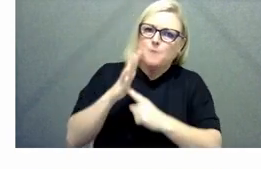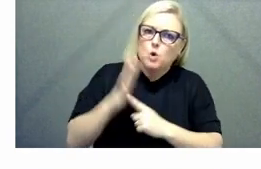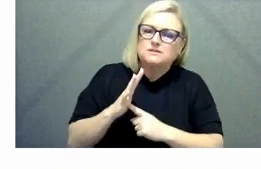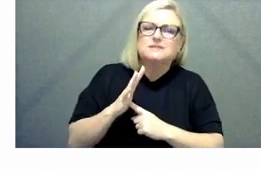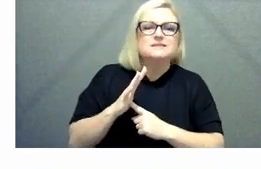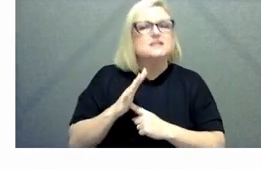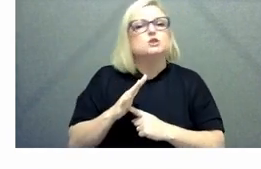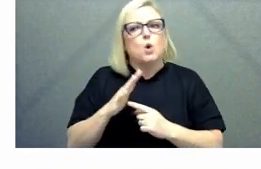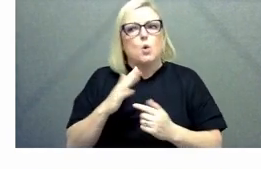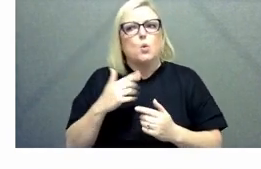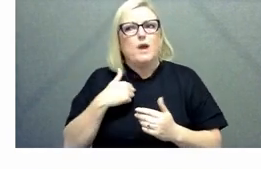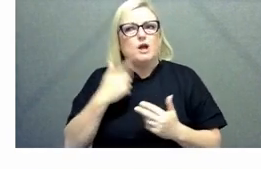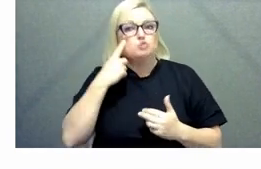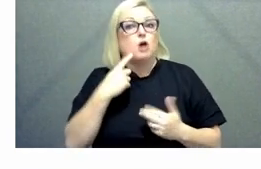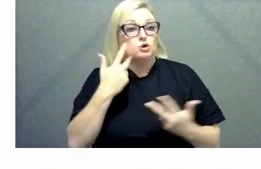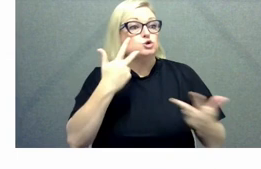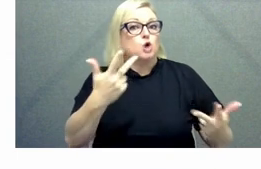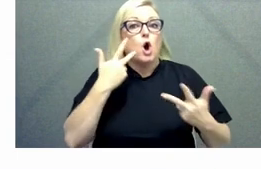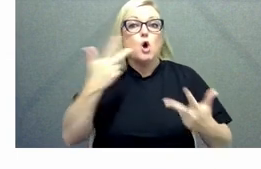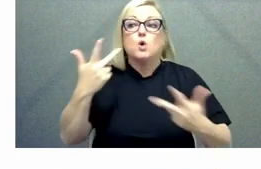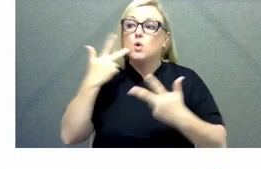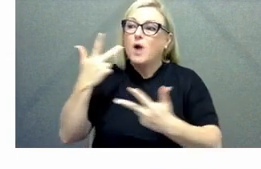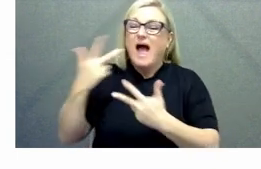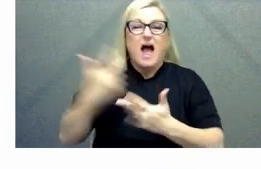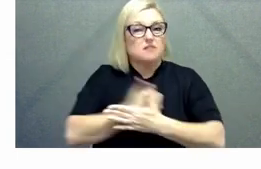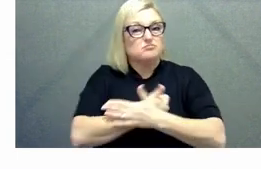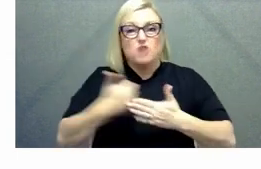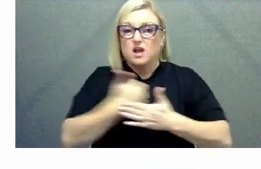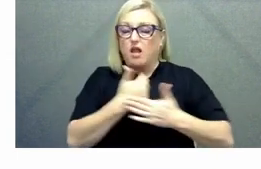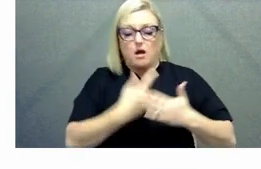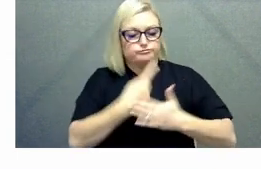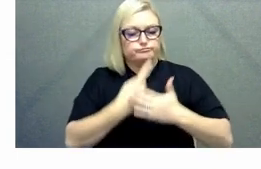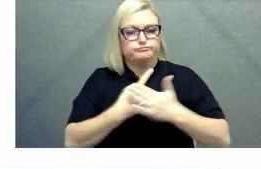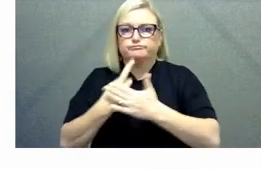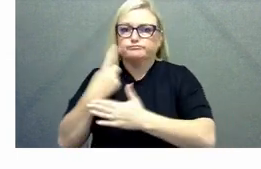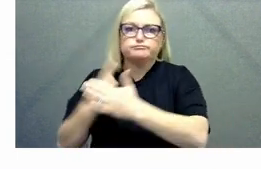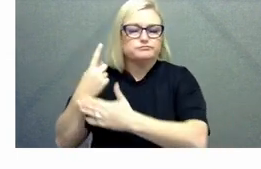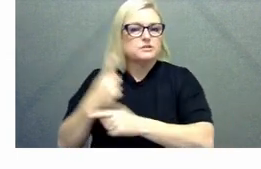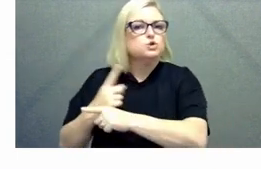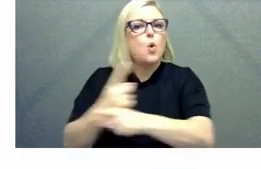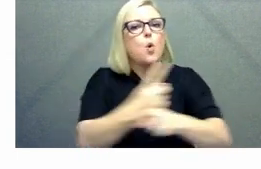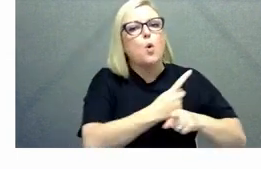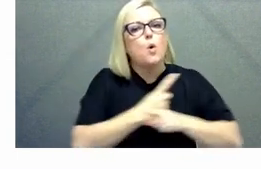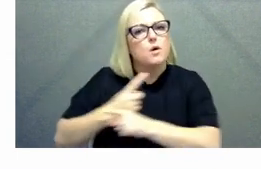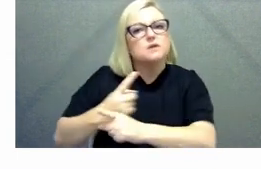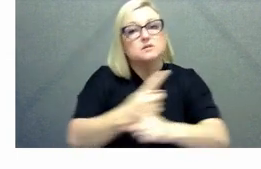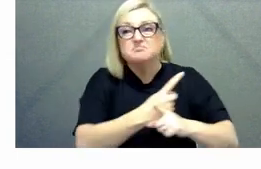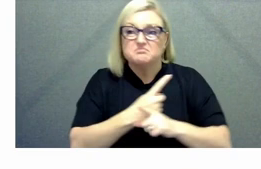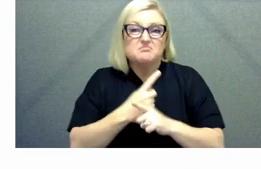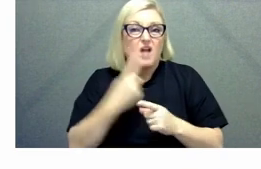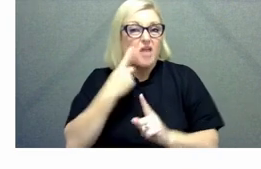do want to make a difference um just by normalizing that conversation so that's something that um that we've done that seems to be working well